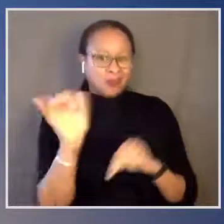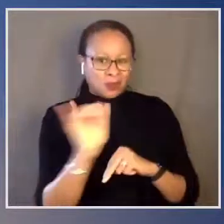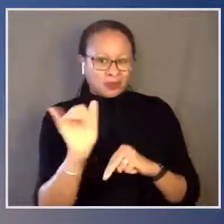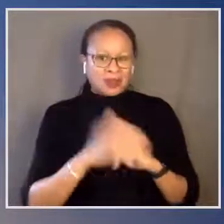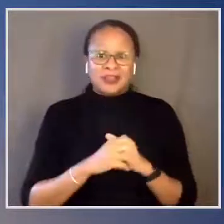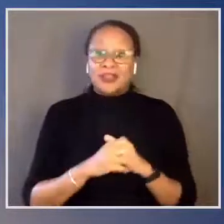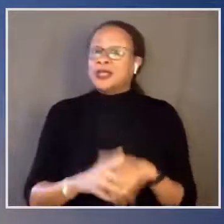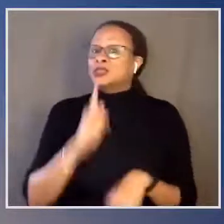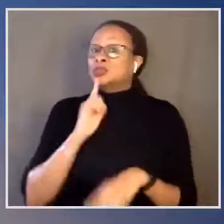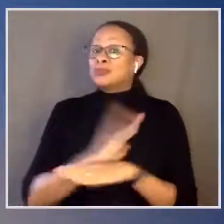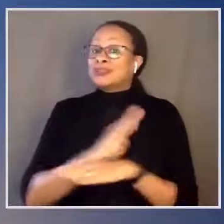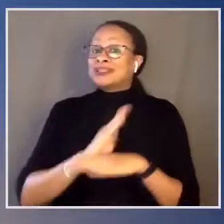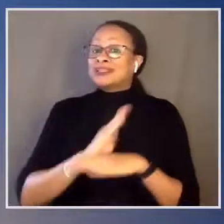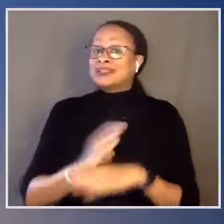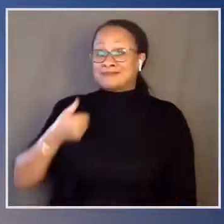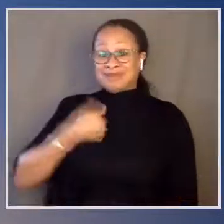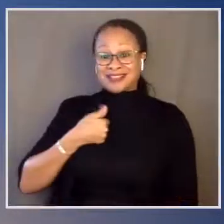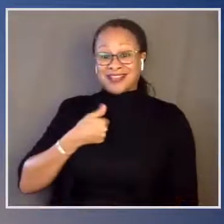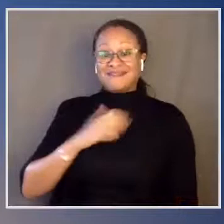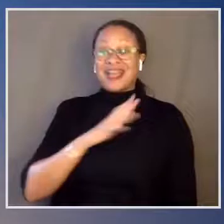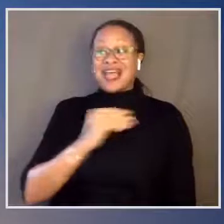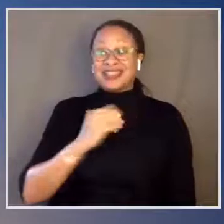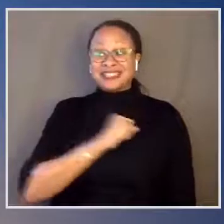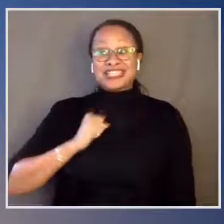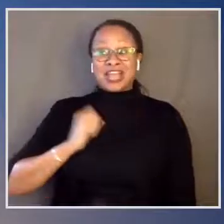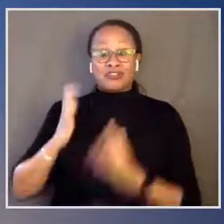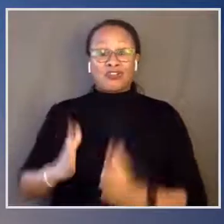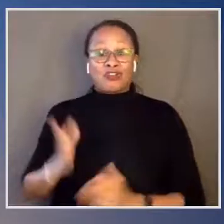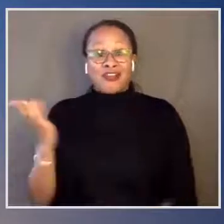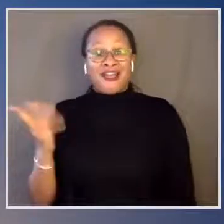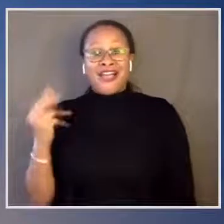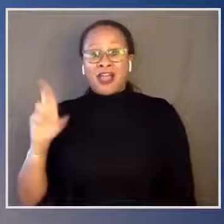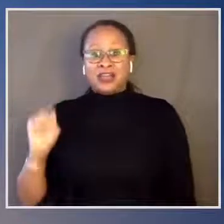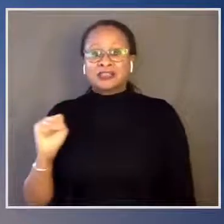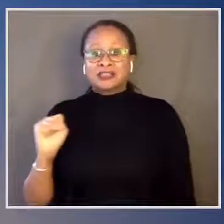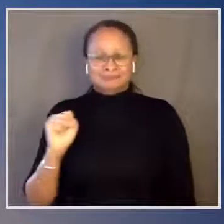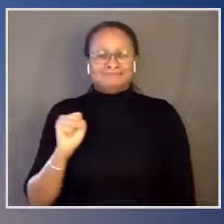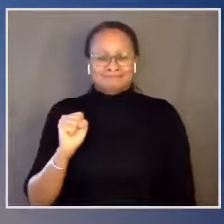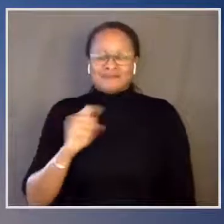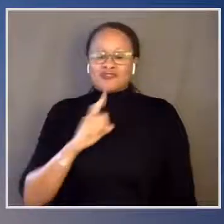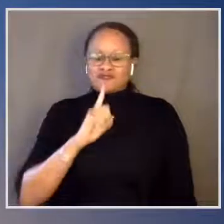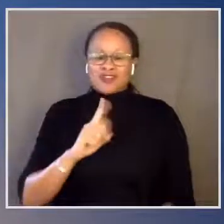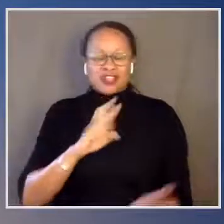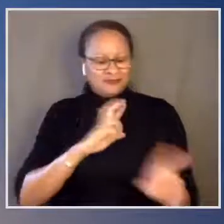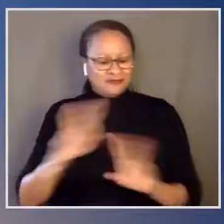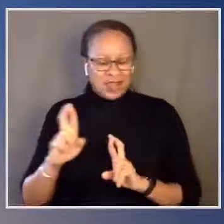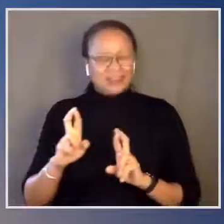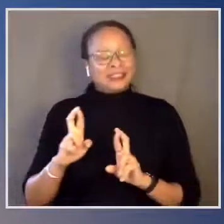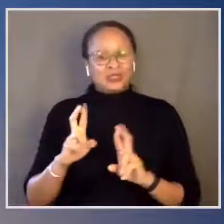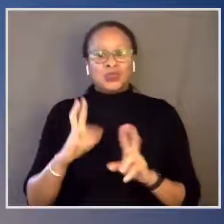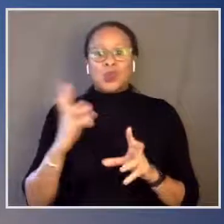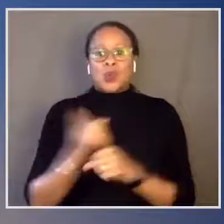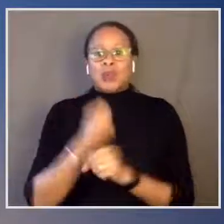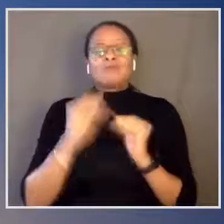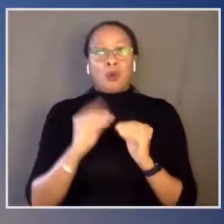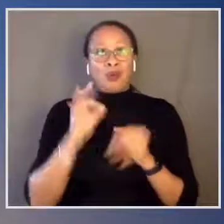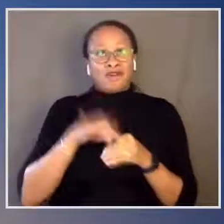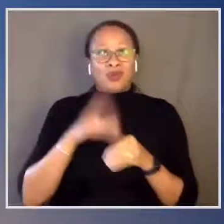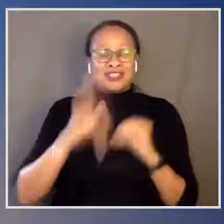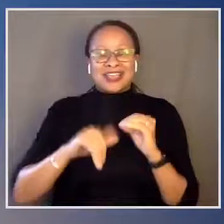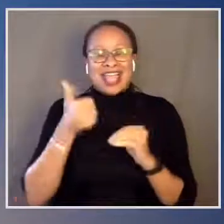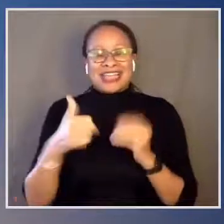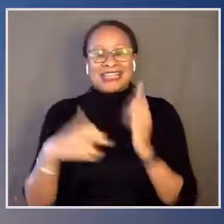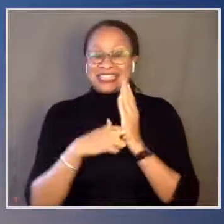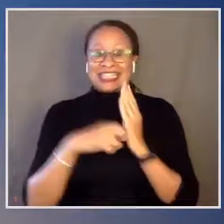Harris and I are on track to win more votes than any ticket in the history of this country that ever